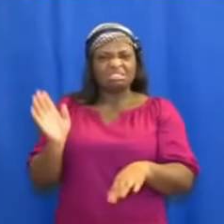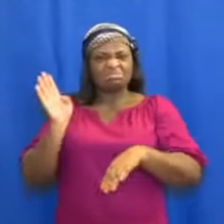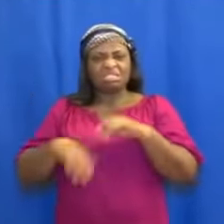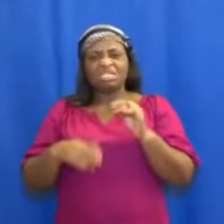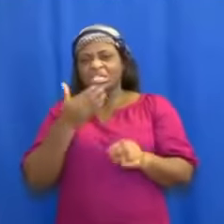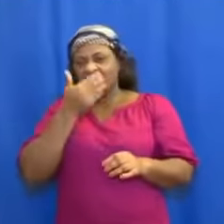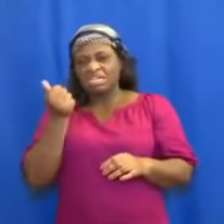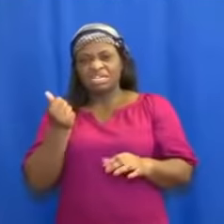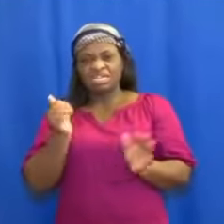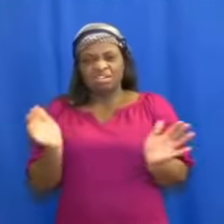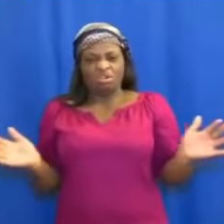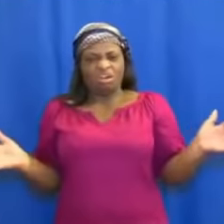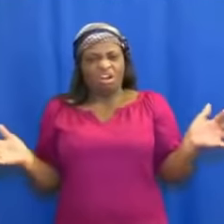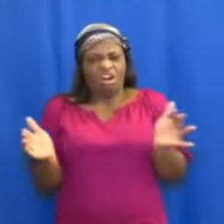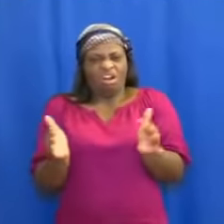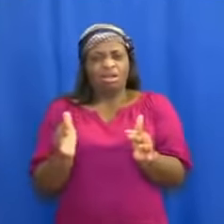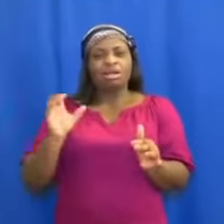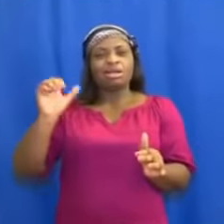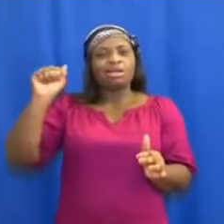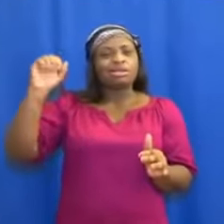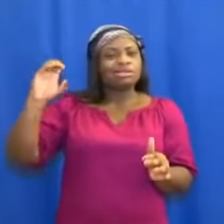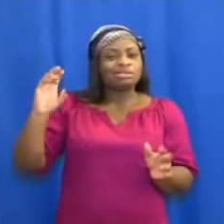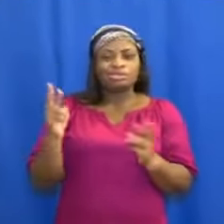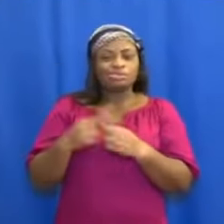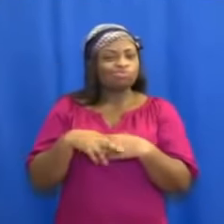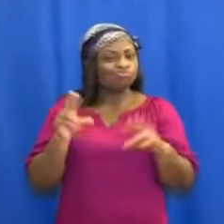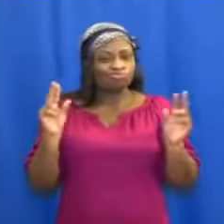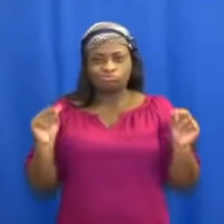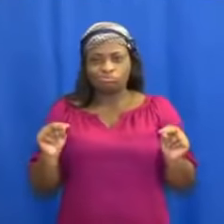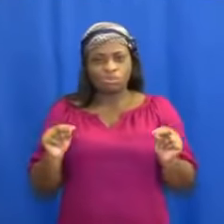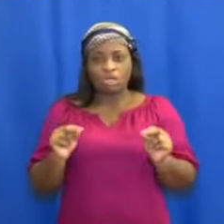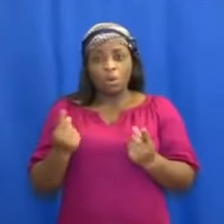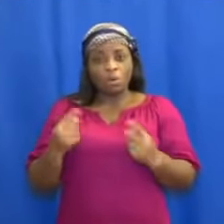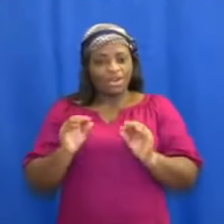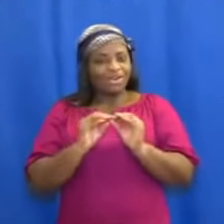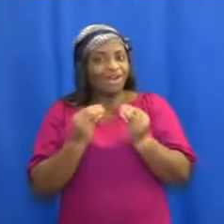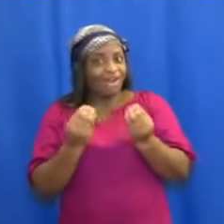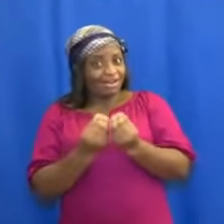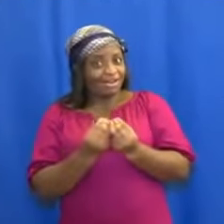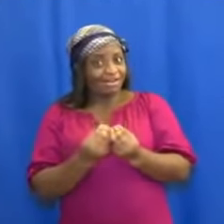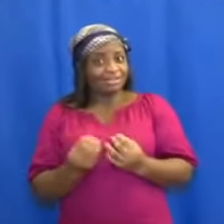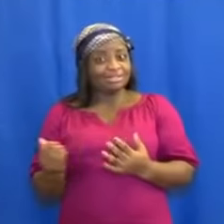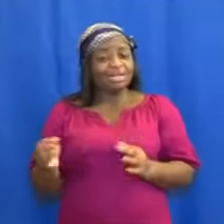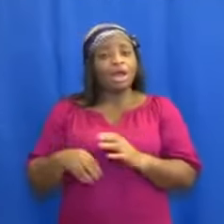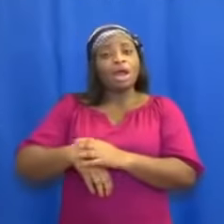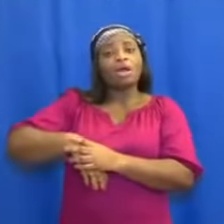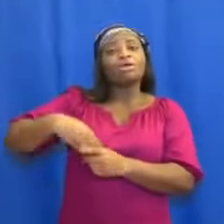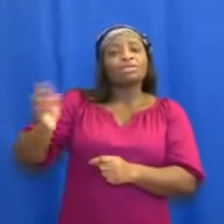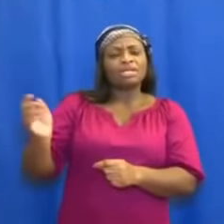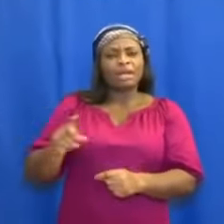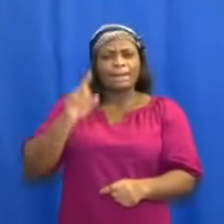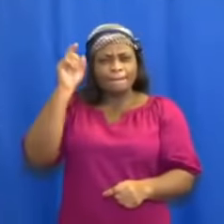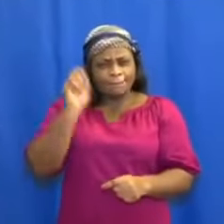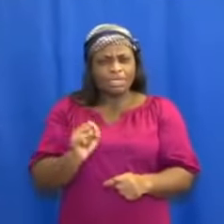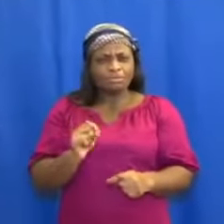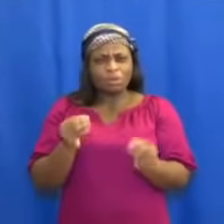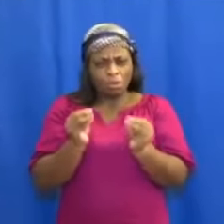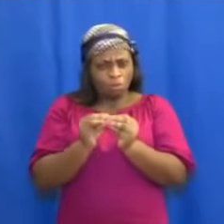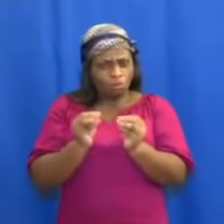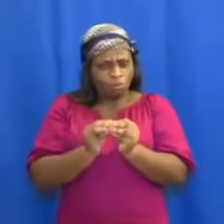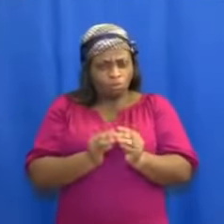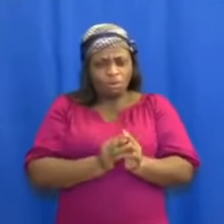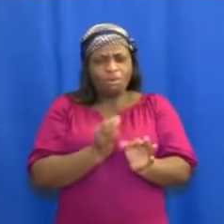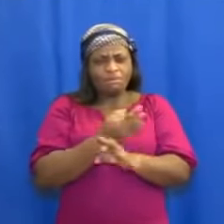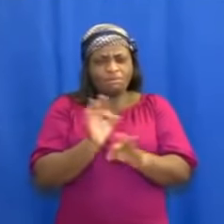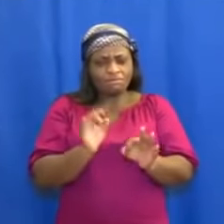spaces. Even when organized outdoors, there must be adequate spacing for the maintenance of